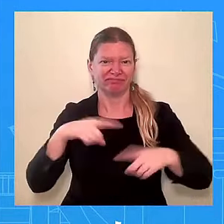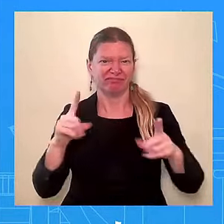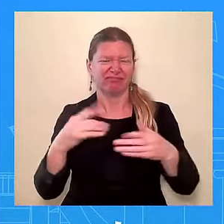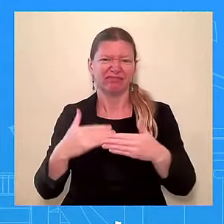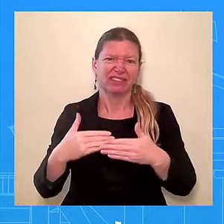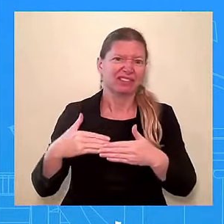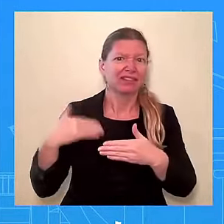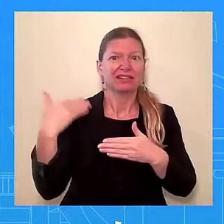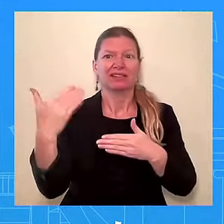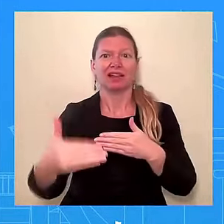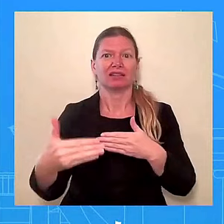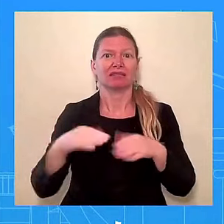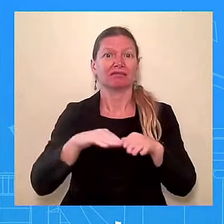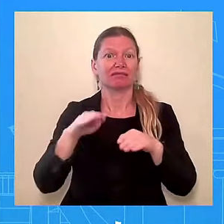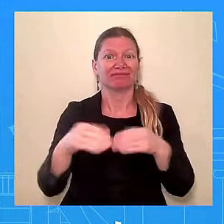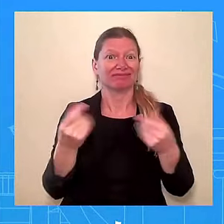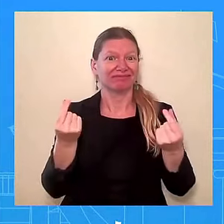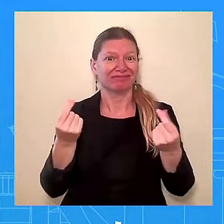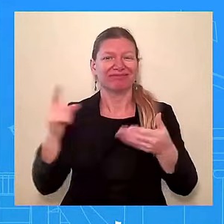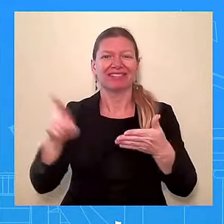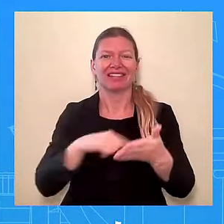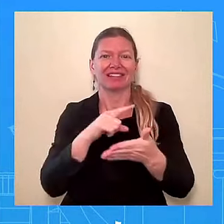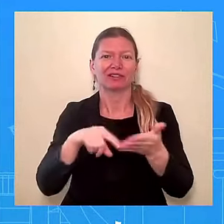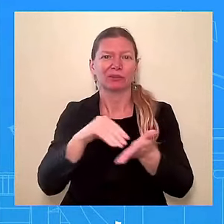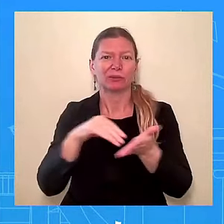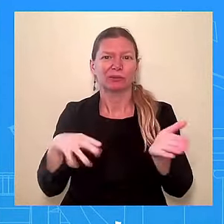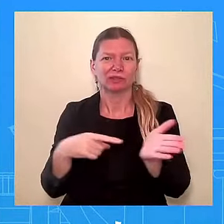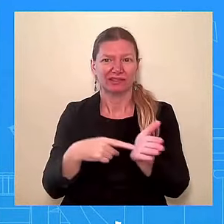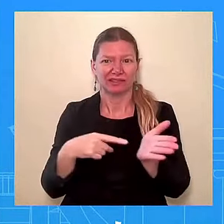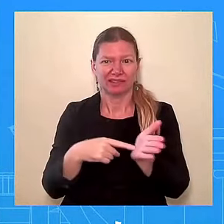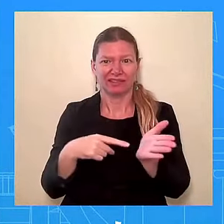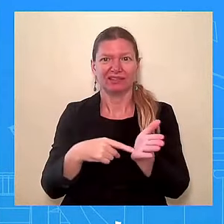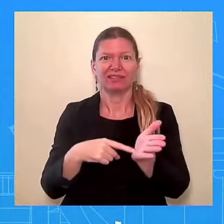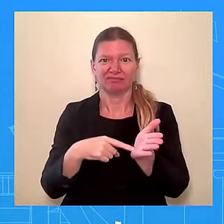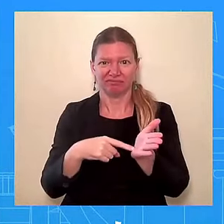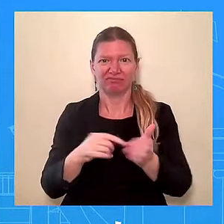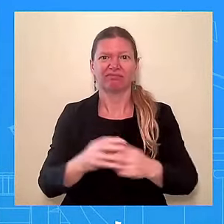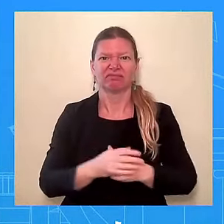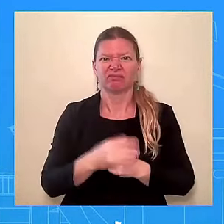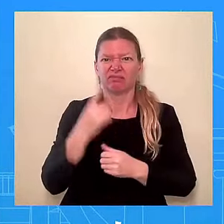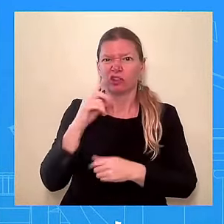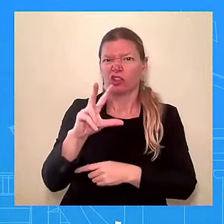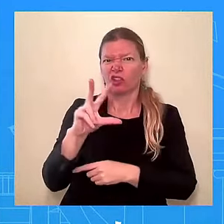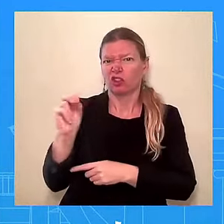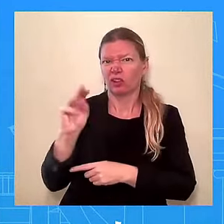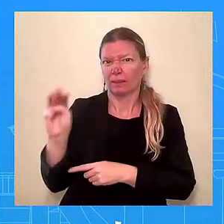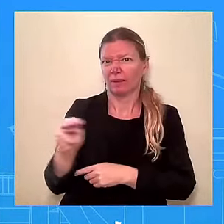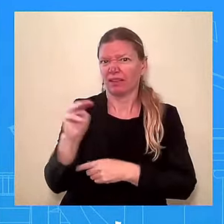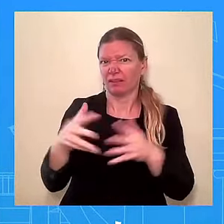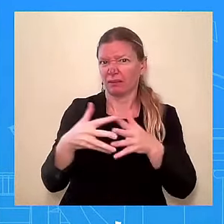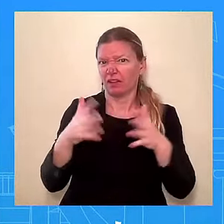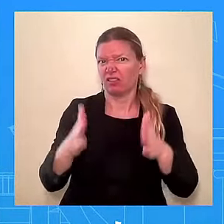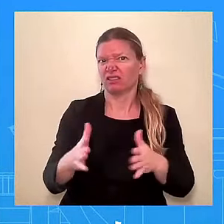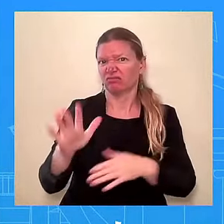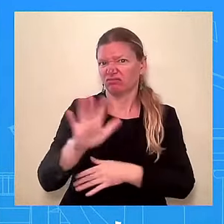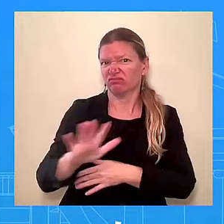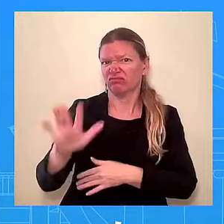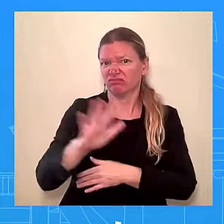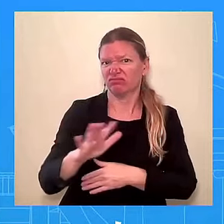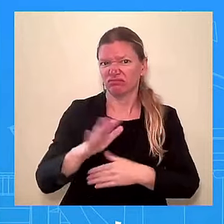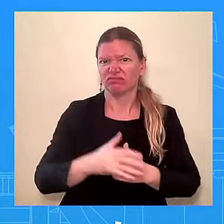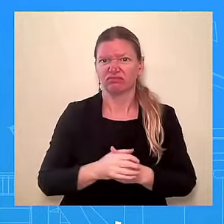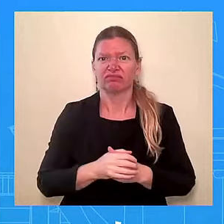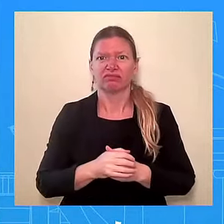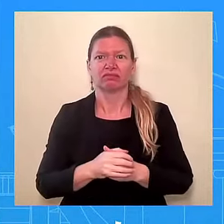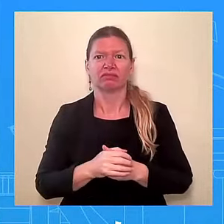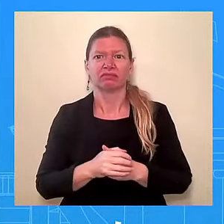Americans when combined with the administration's prior actions, providing them with information about how they can stand to benefit from